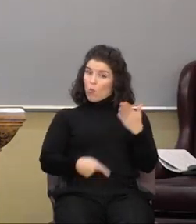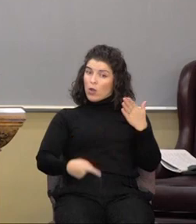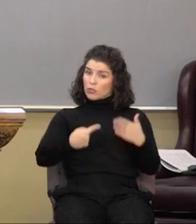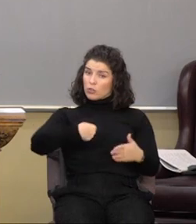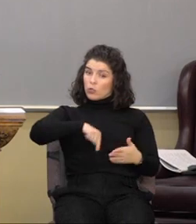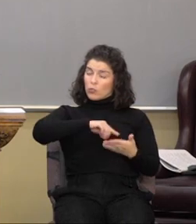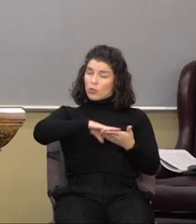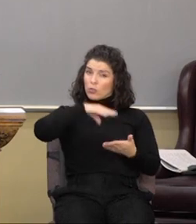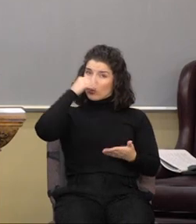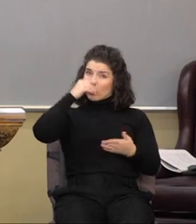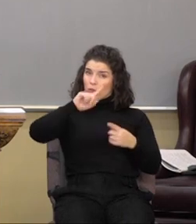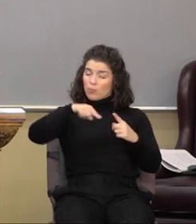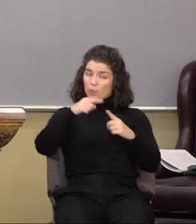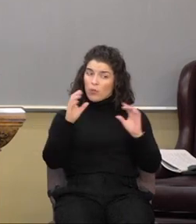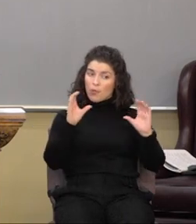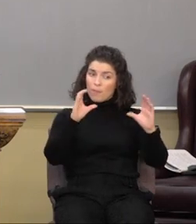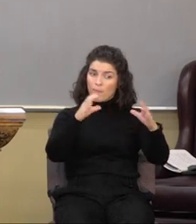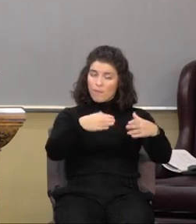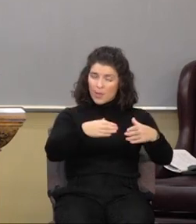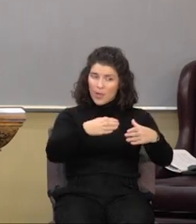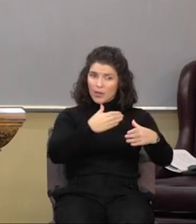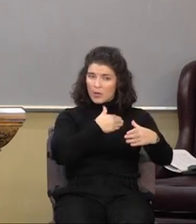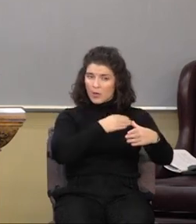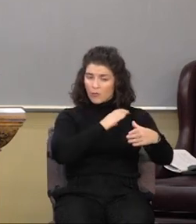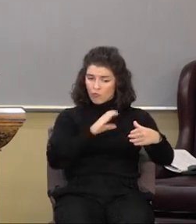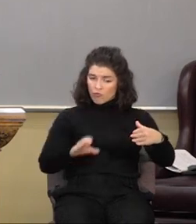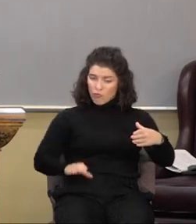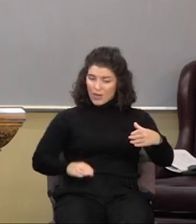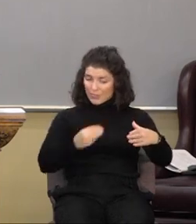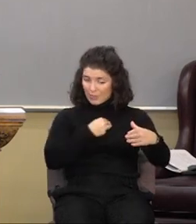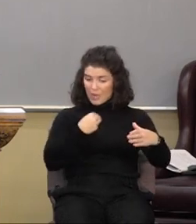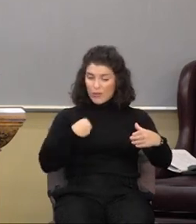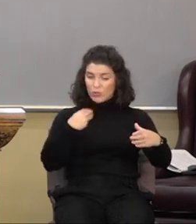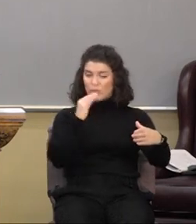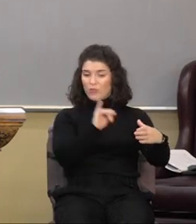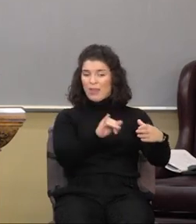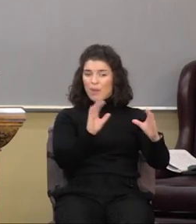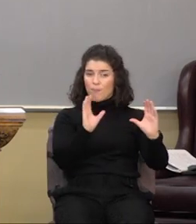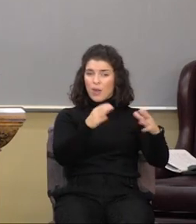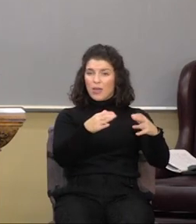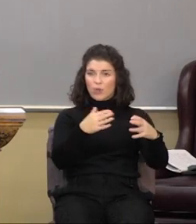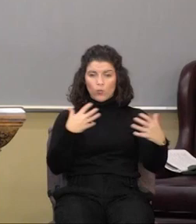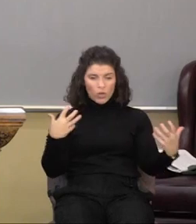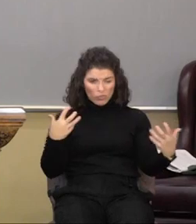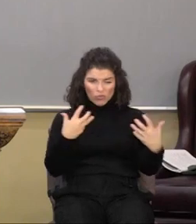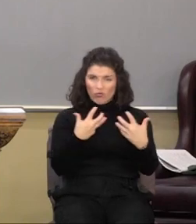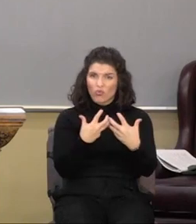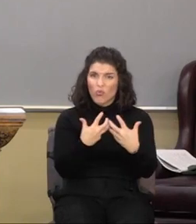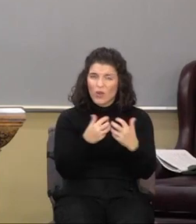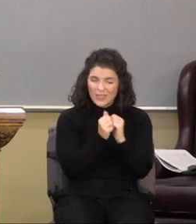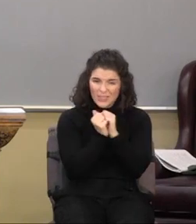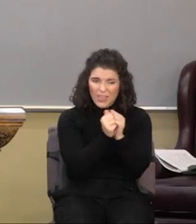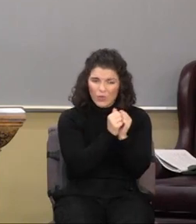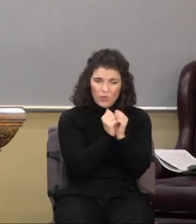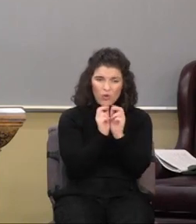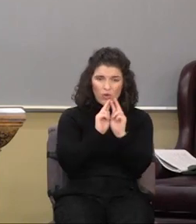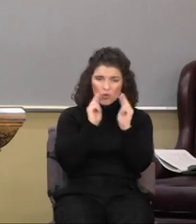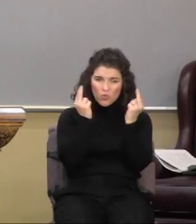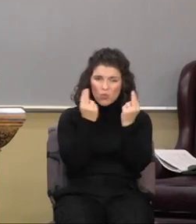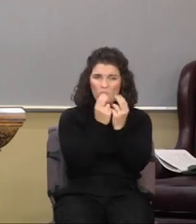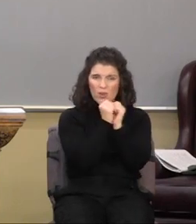body? Are we not joined together as one body? We are in union